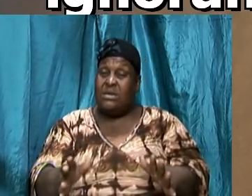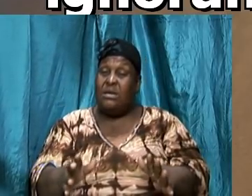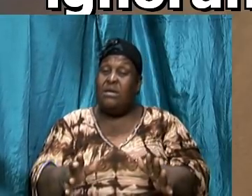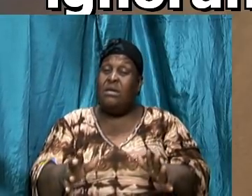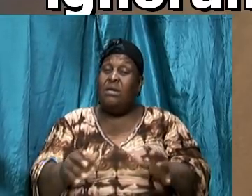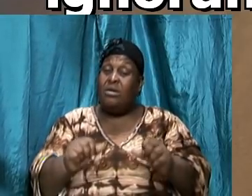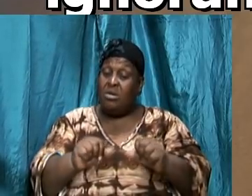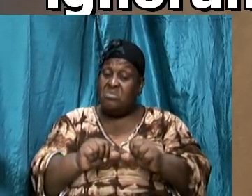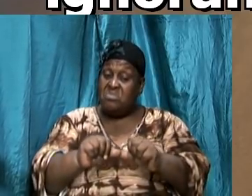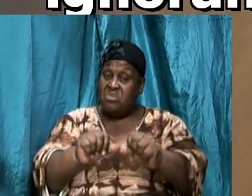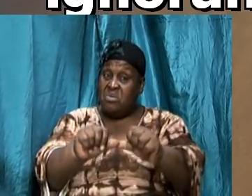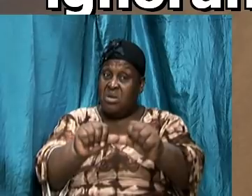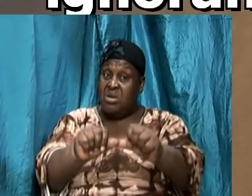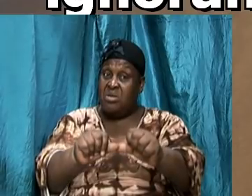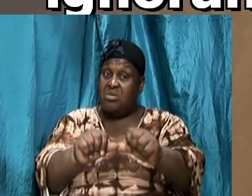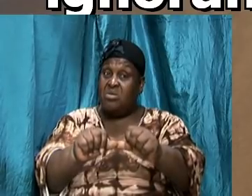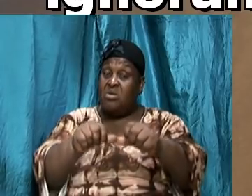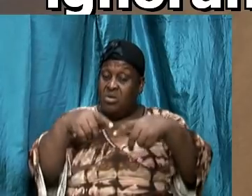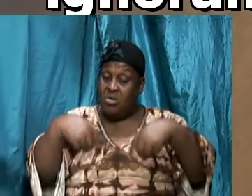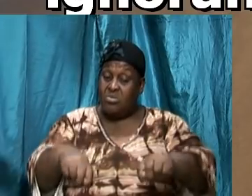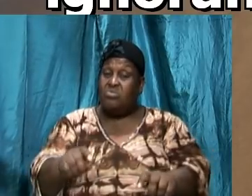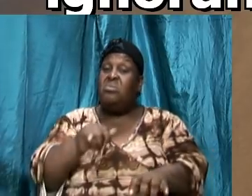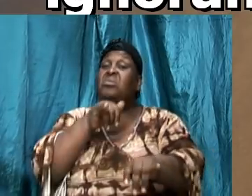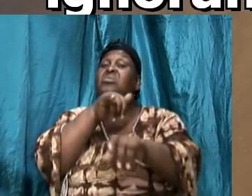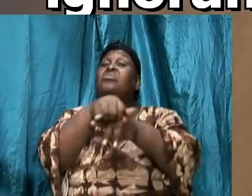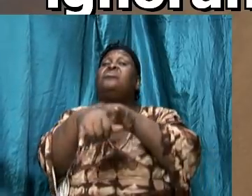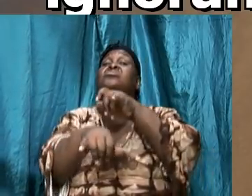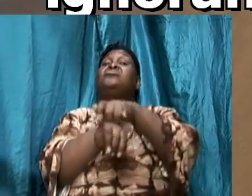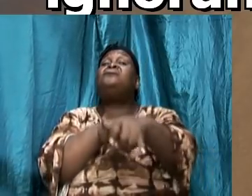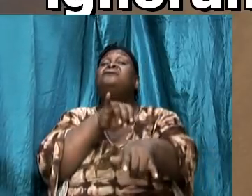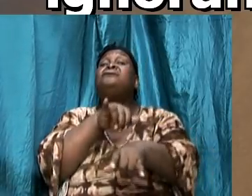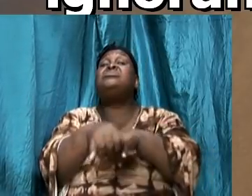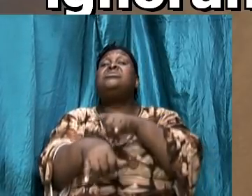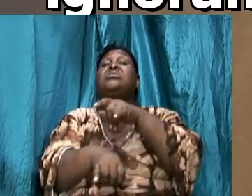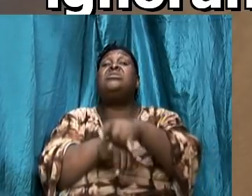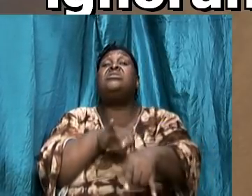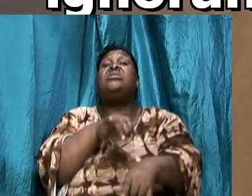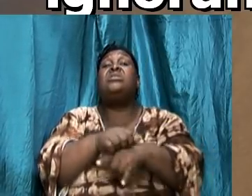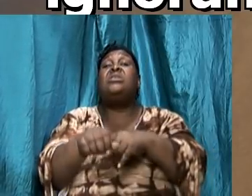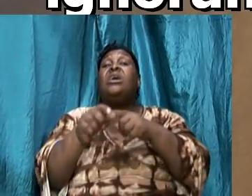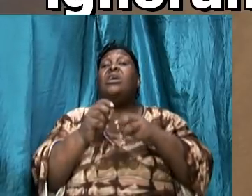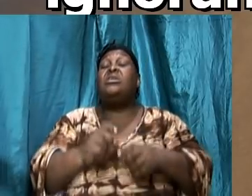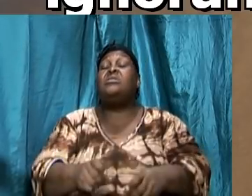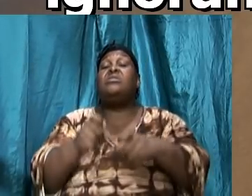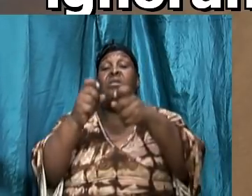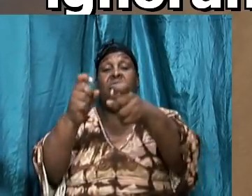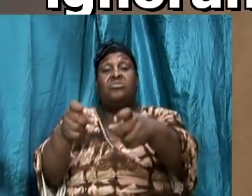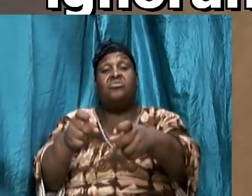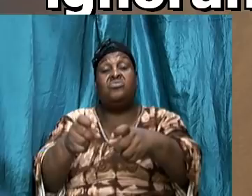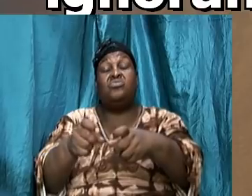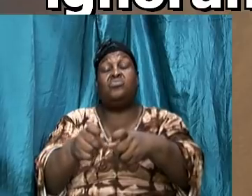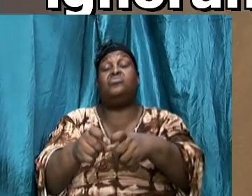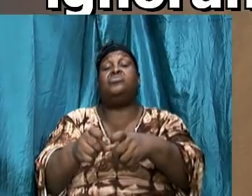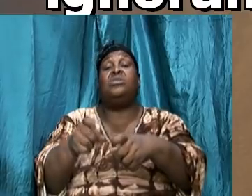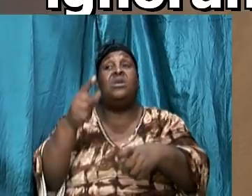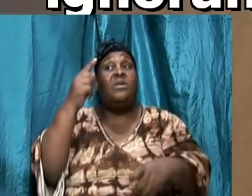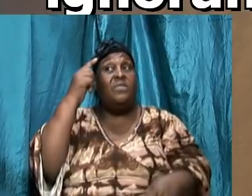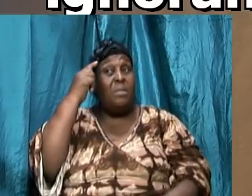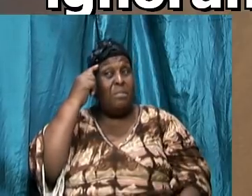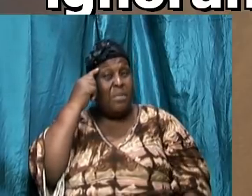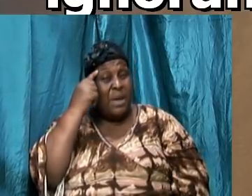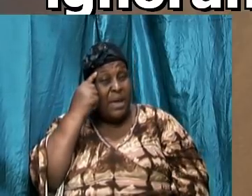particular path that way along a particular avenue, along a particular road that ultimately leads to the